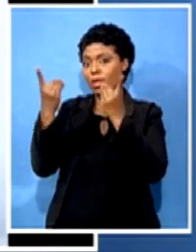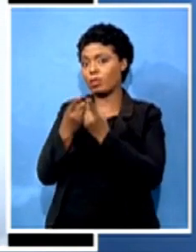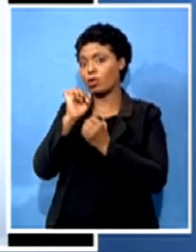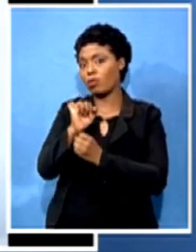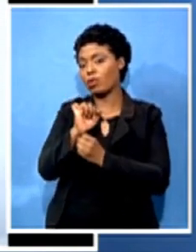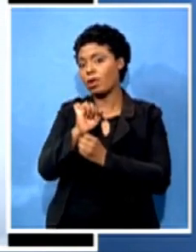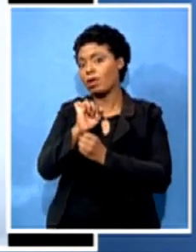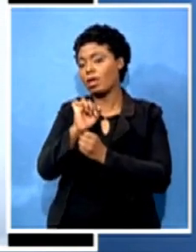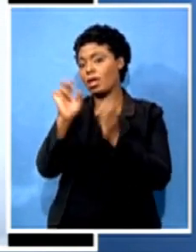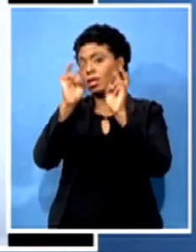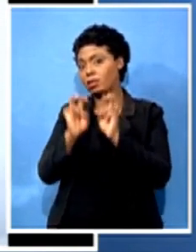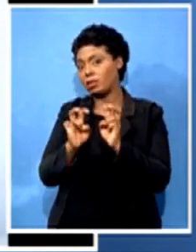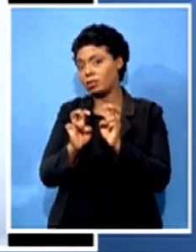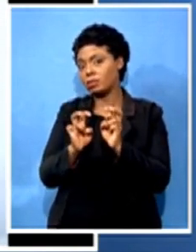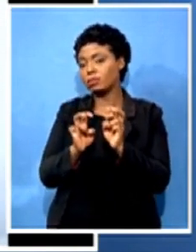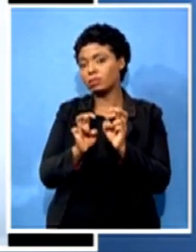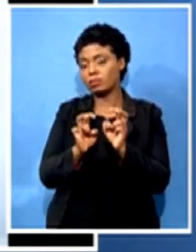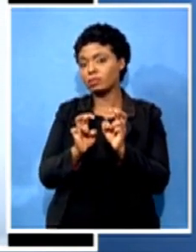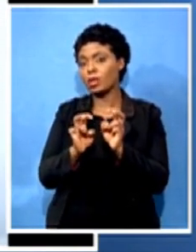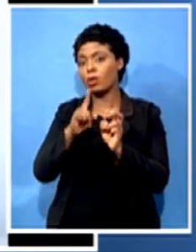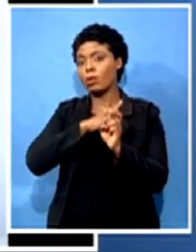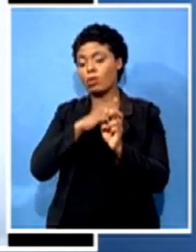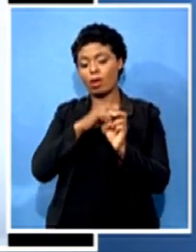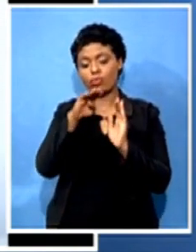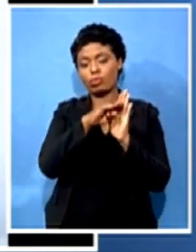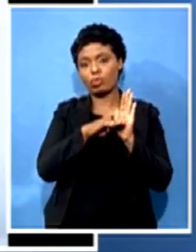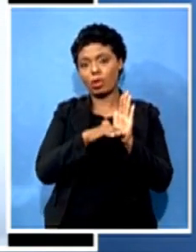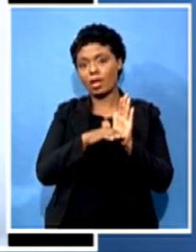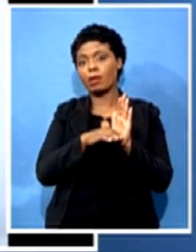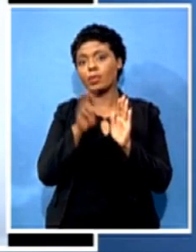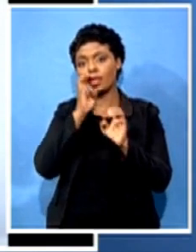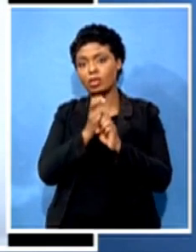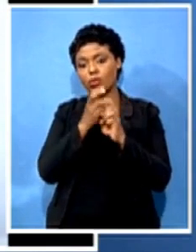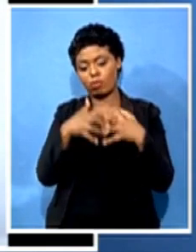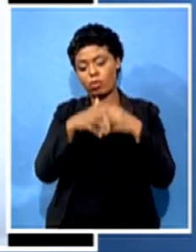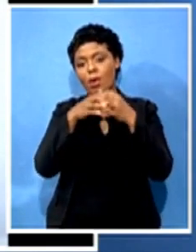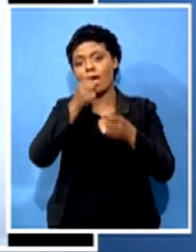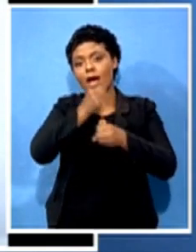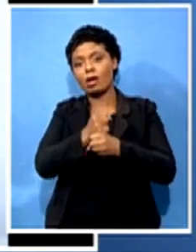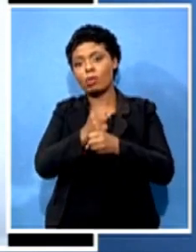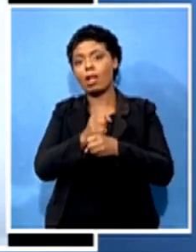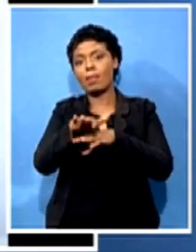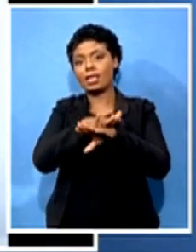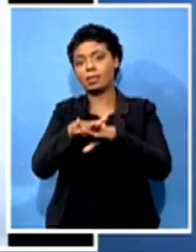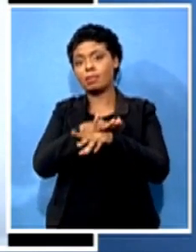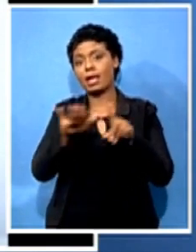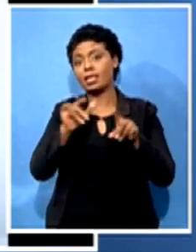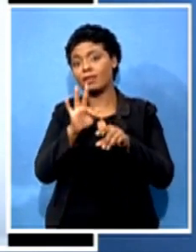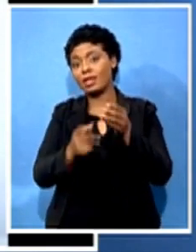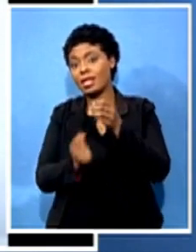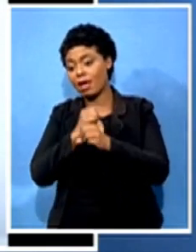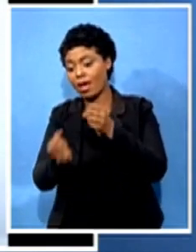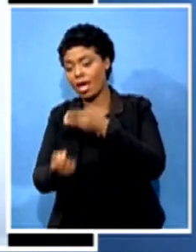be wind programs that are going to be rolled out on an annual basis, and that doesn't happen, that definitely affects, you know, their investment